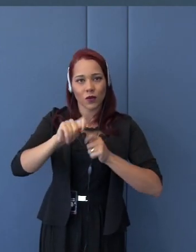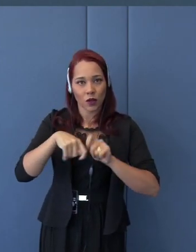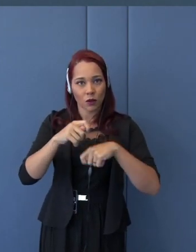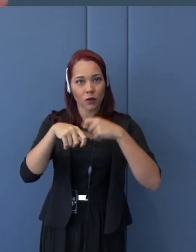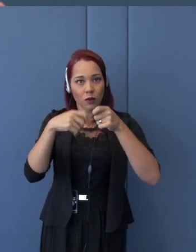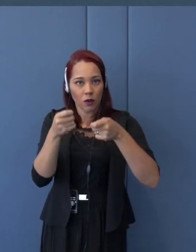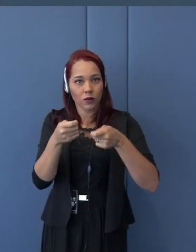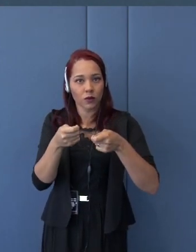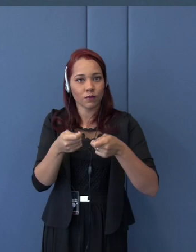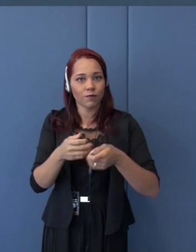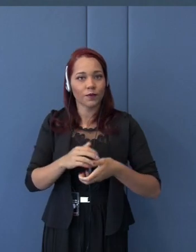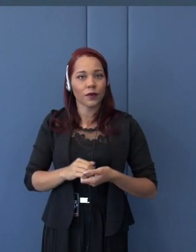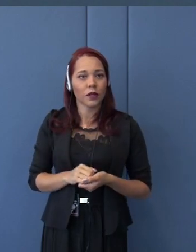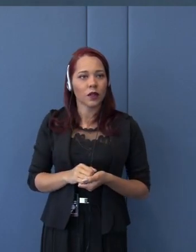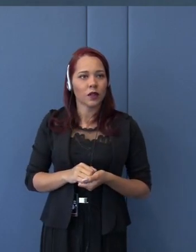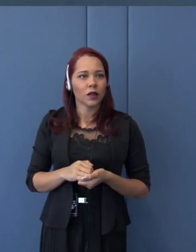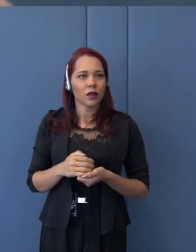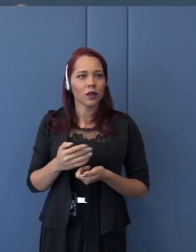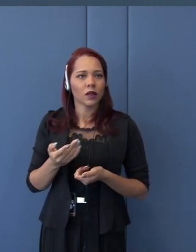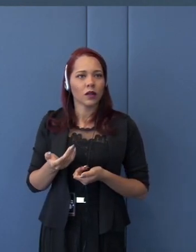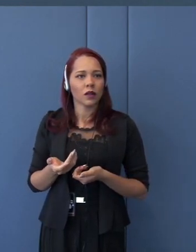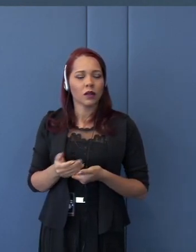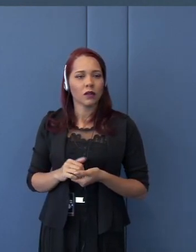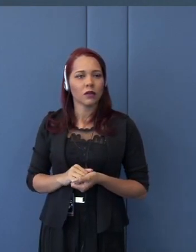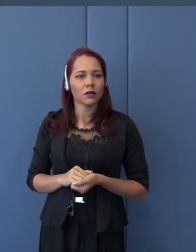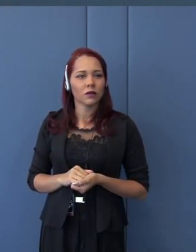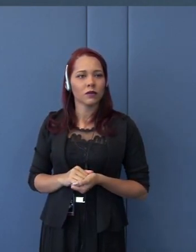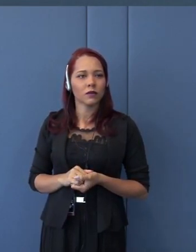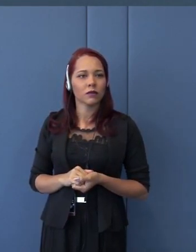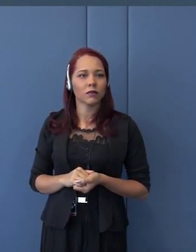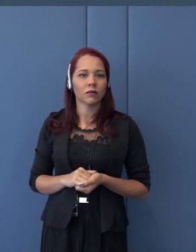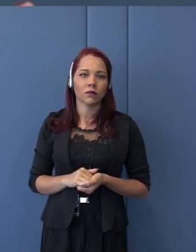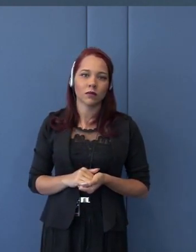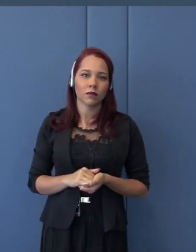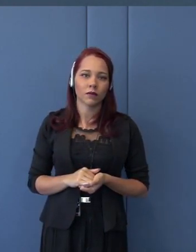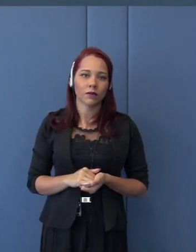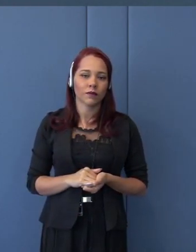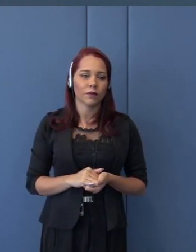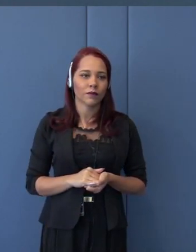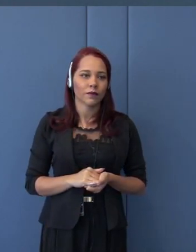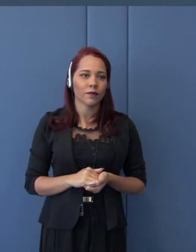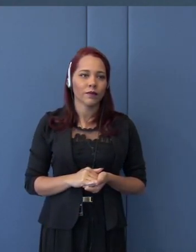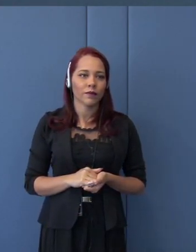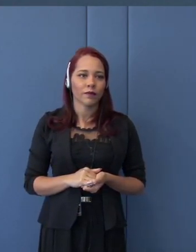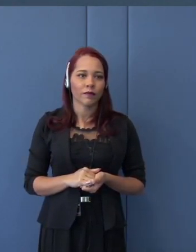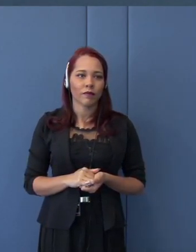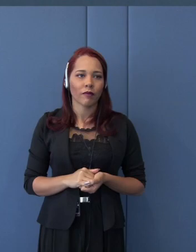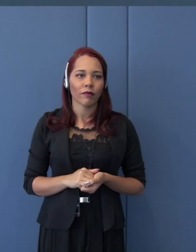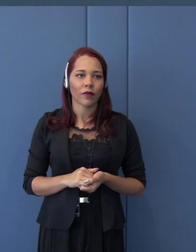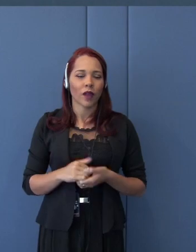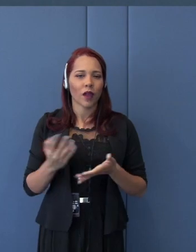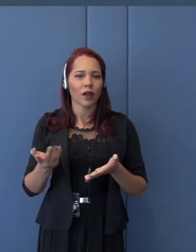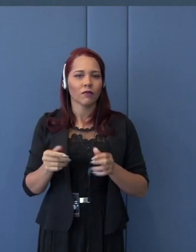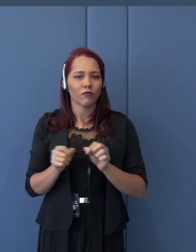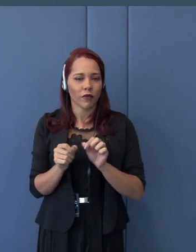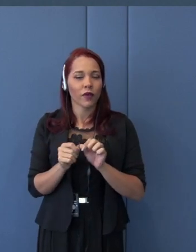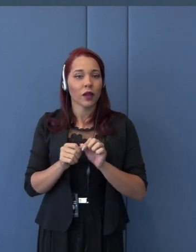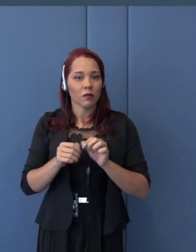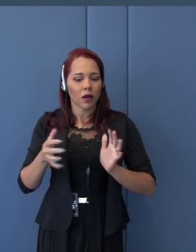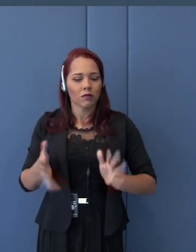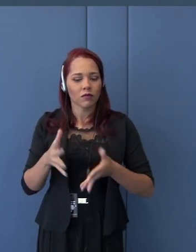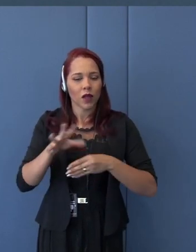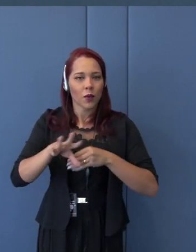invited to move on to de jure integration with the possible